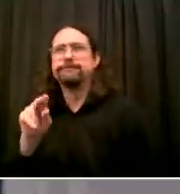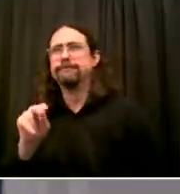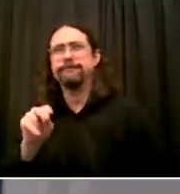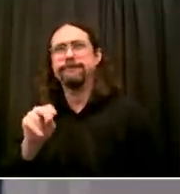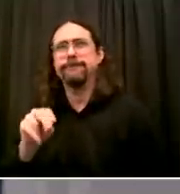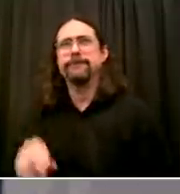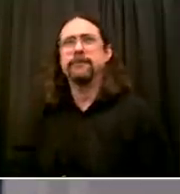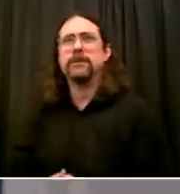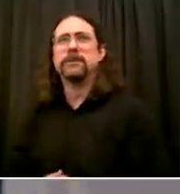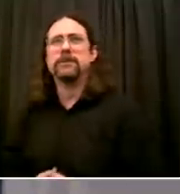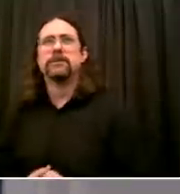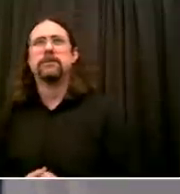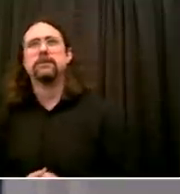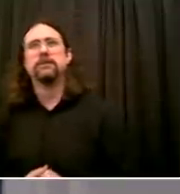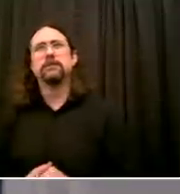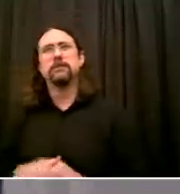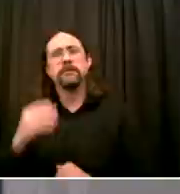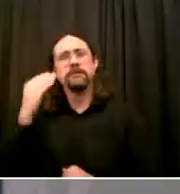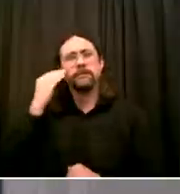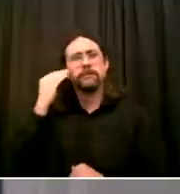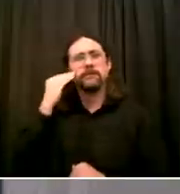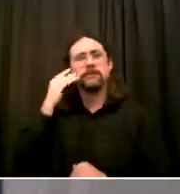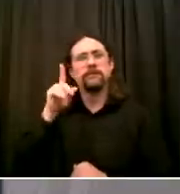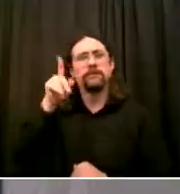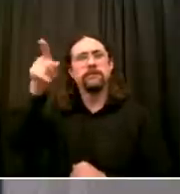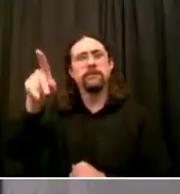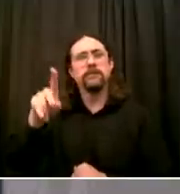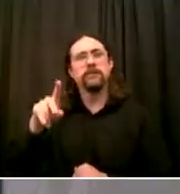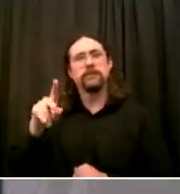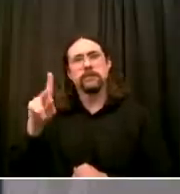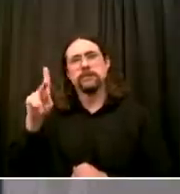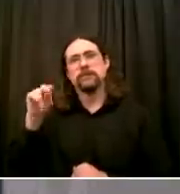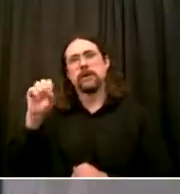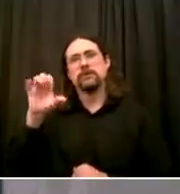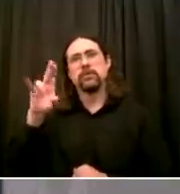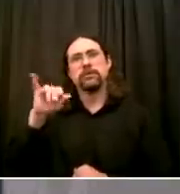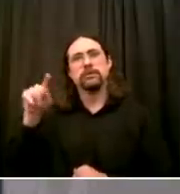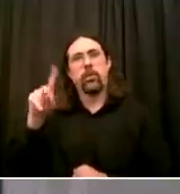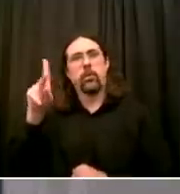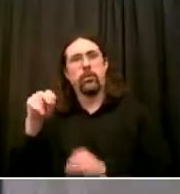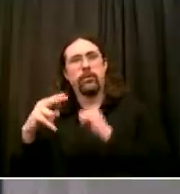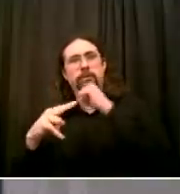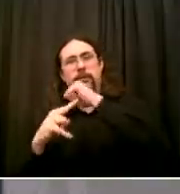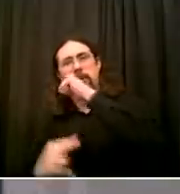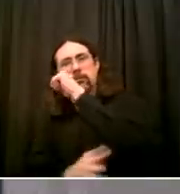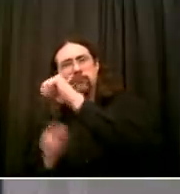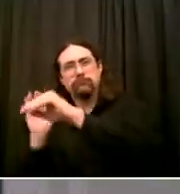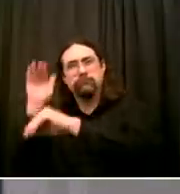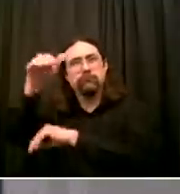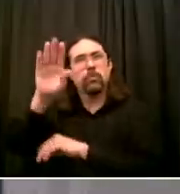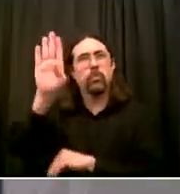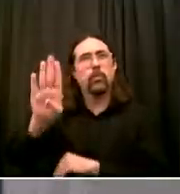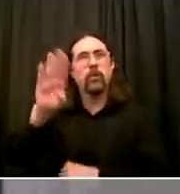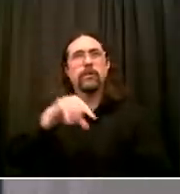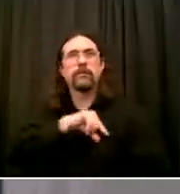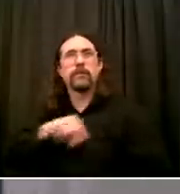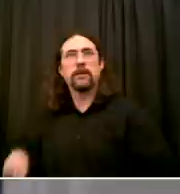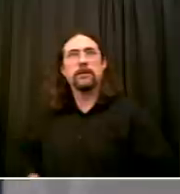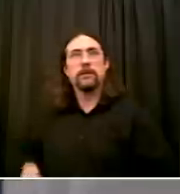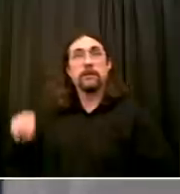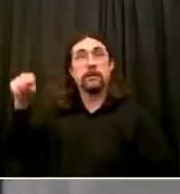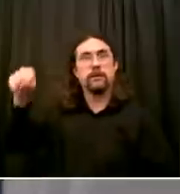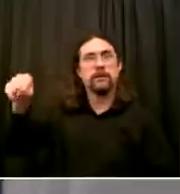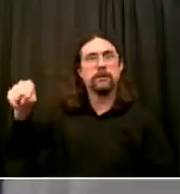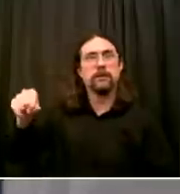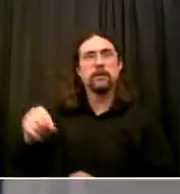against the British But also stood up and fought to end slavery People need to know that about Kuskiosko We need to have